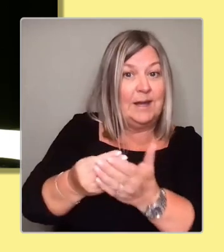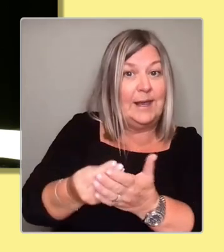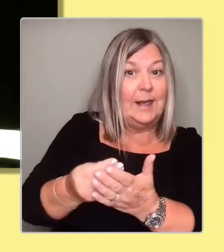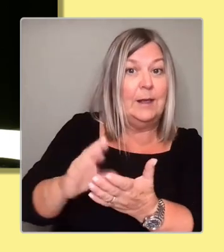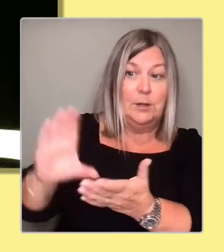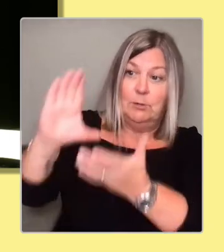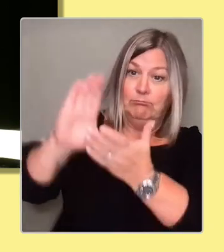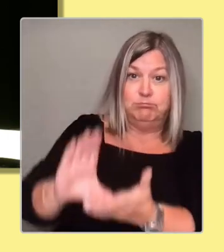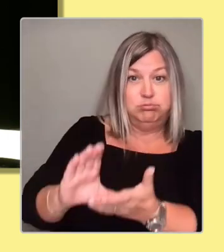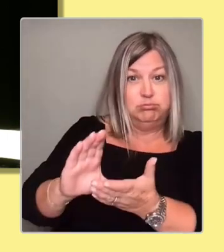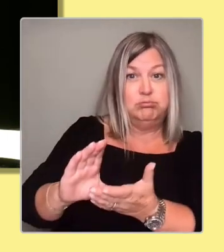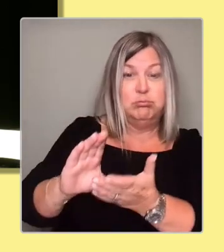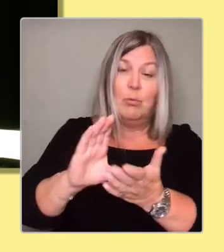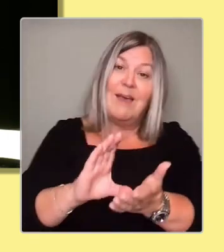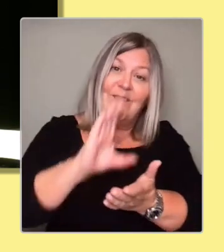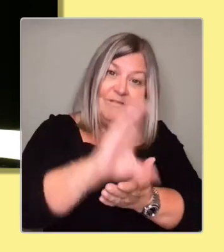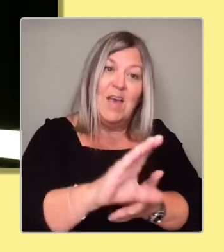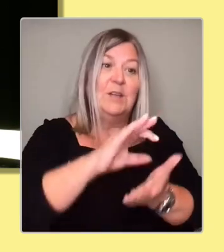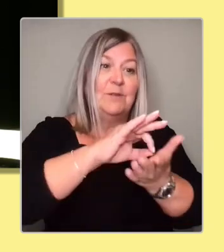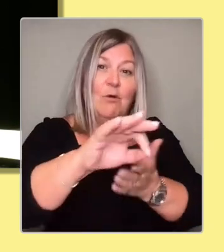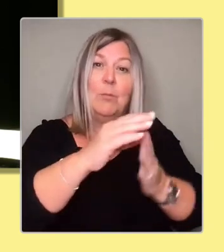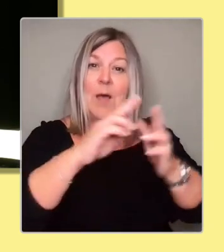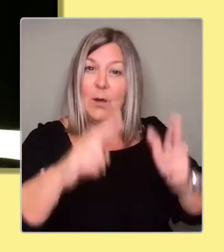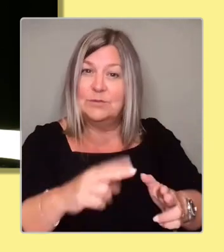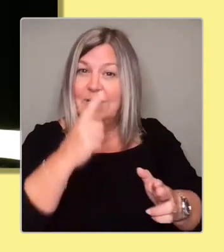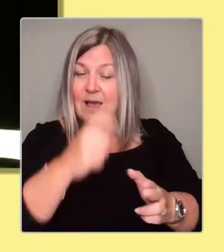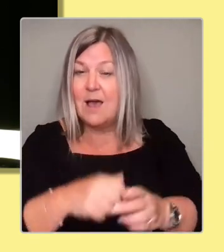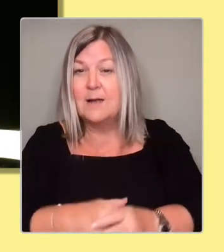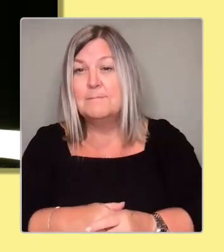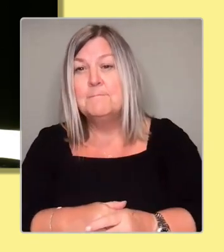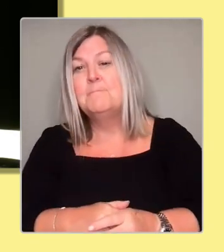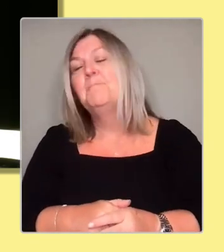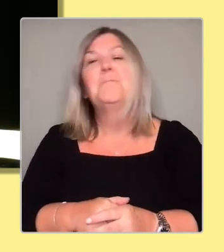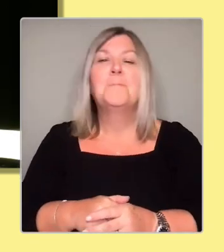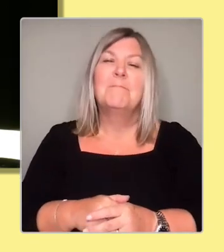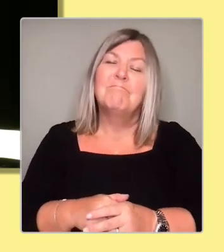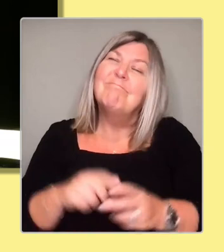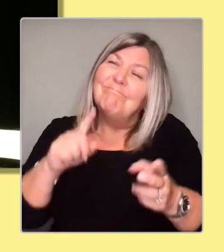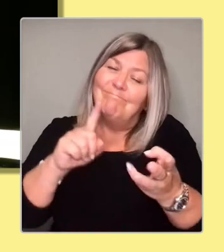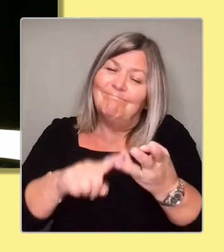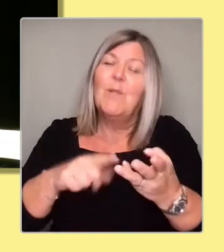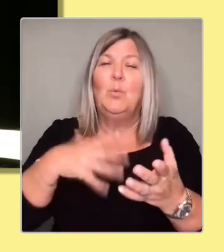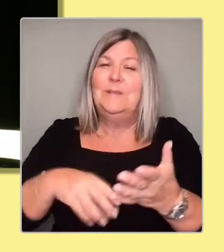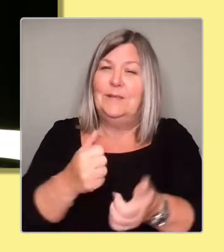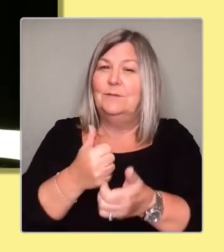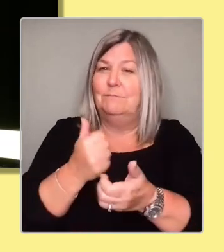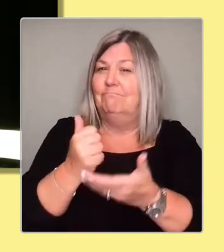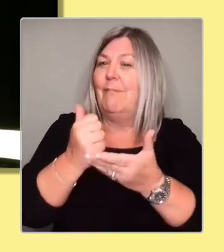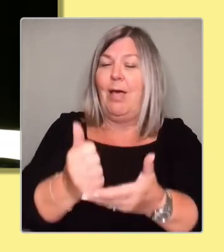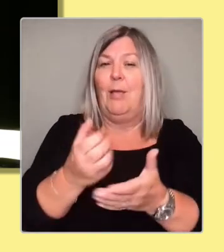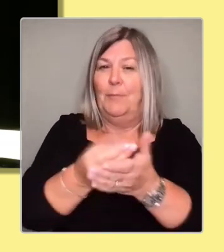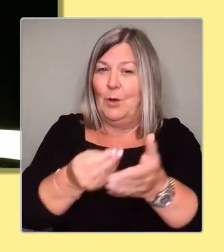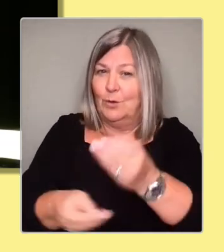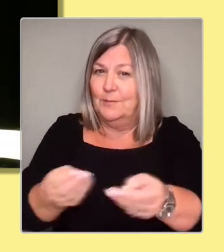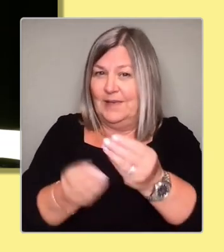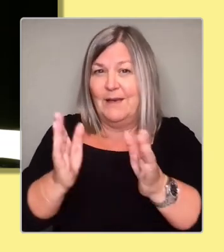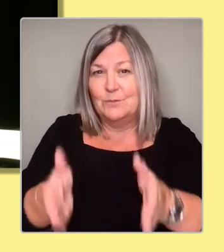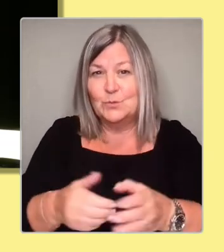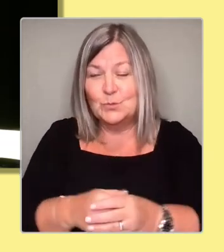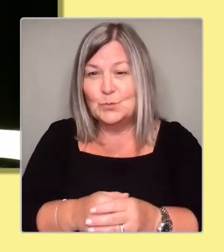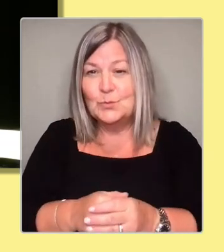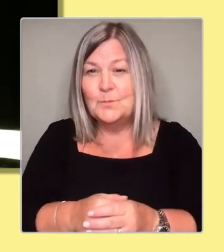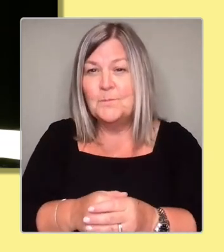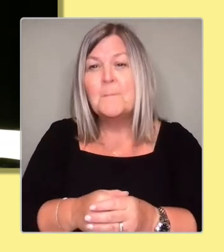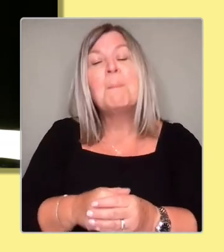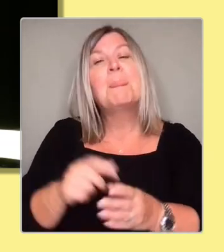crisis, number one. Help our economy. I was in a small business today, a great business in Irvine,